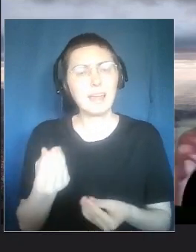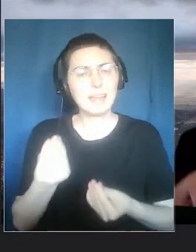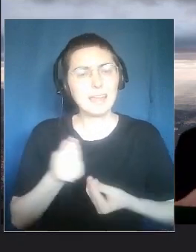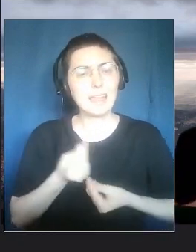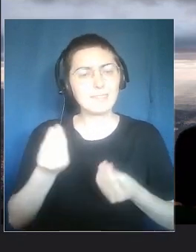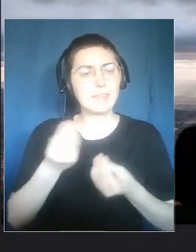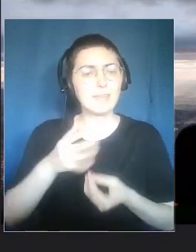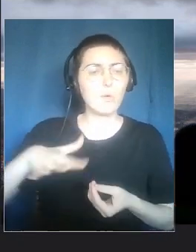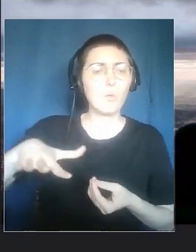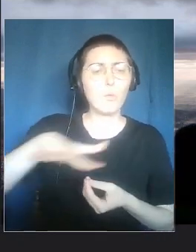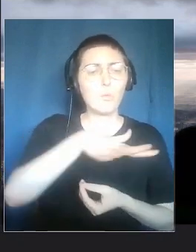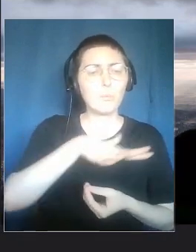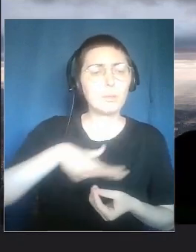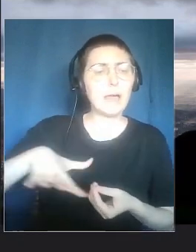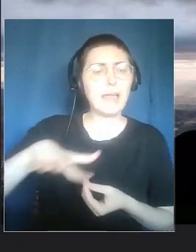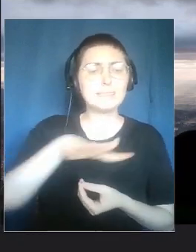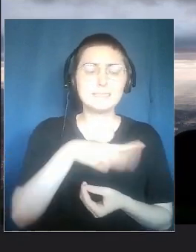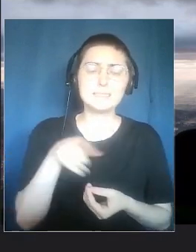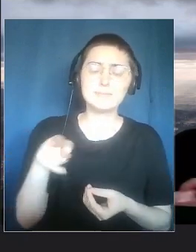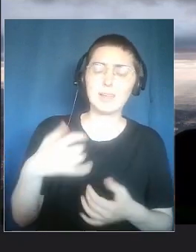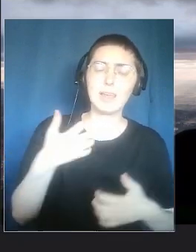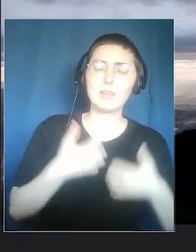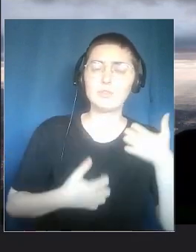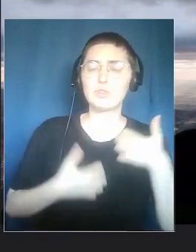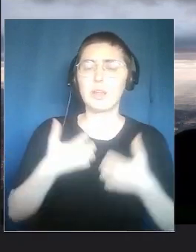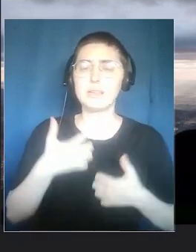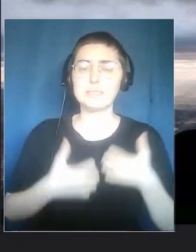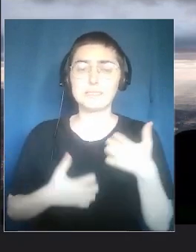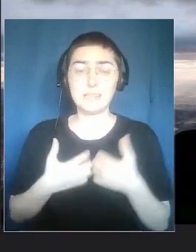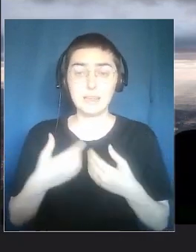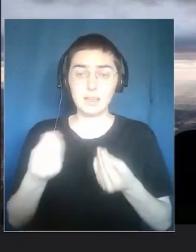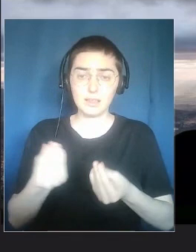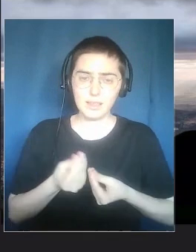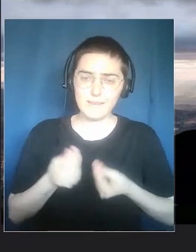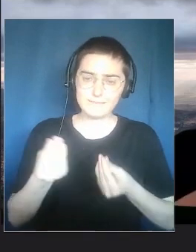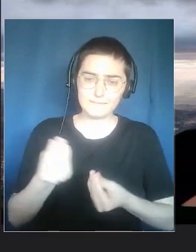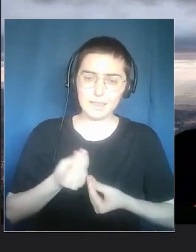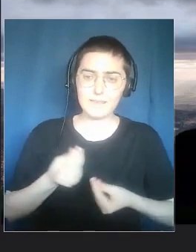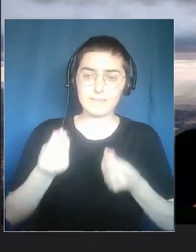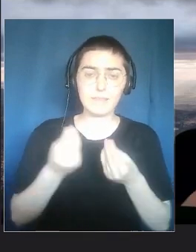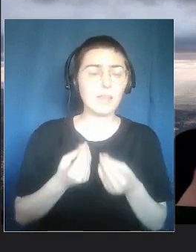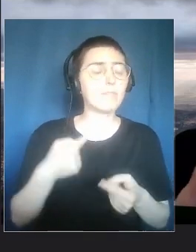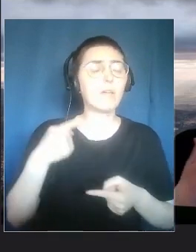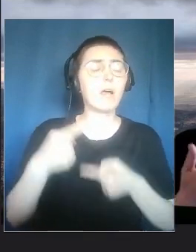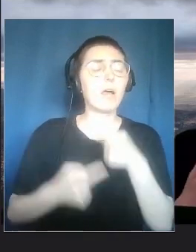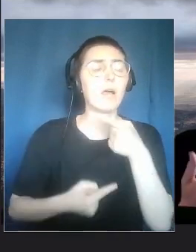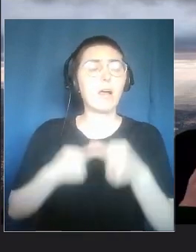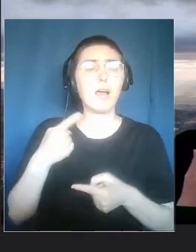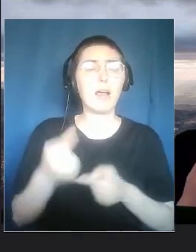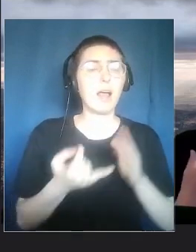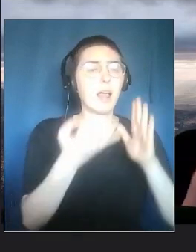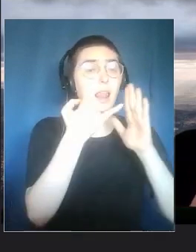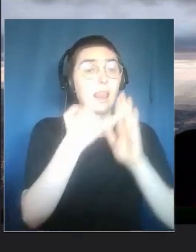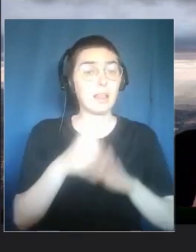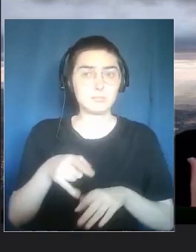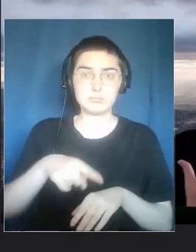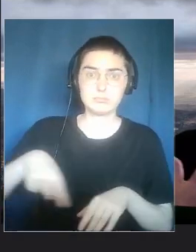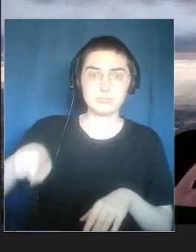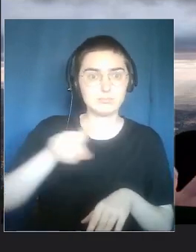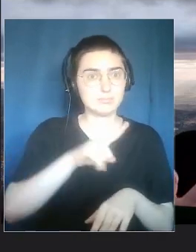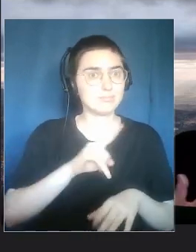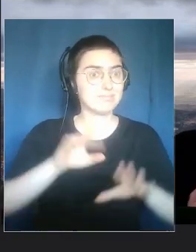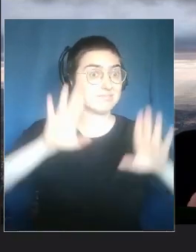And we found a map of their interest places in Valle Alpine. And actually, in the last meeting, they